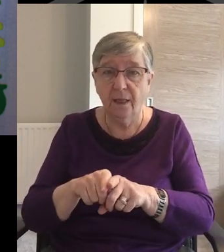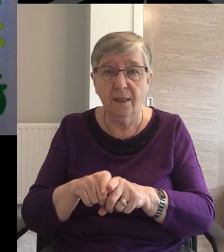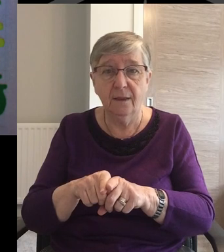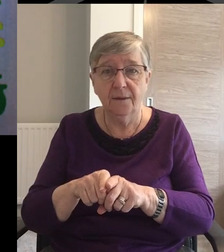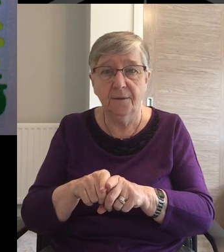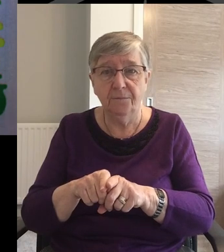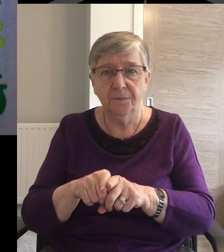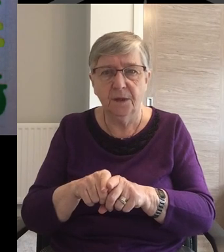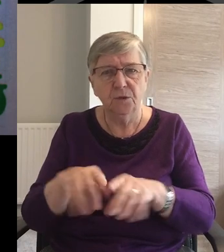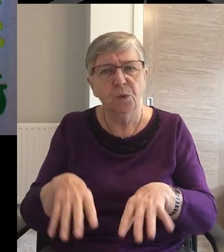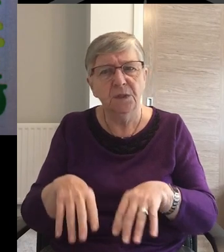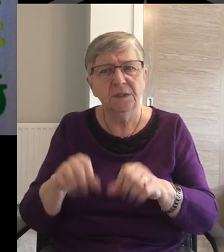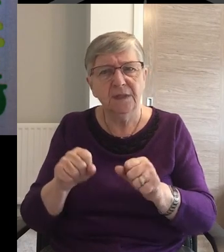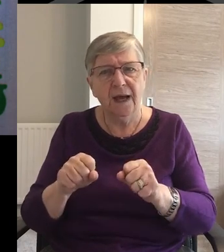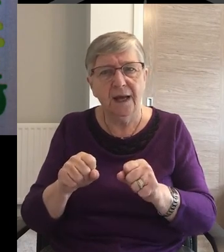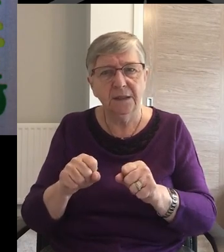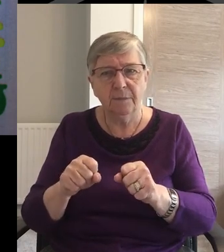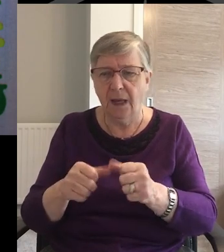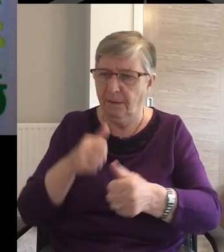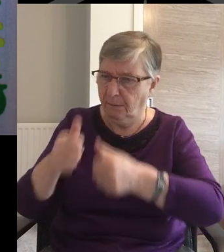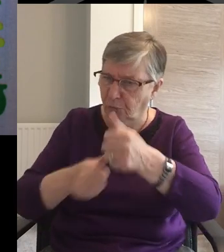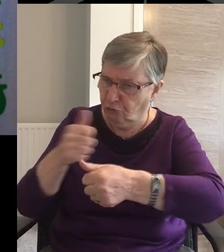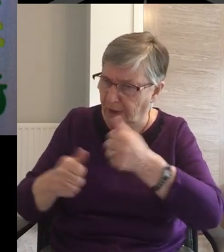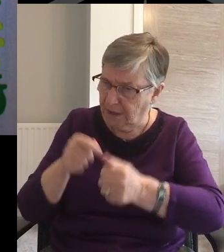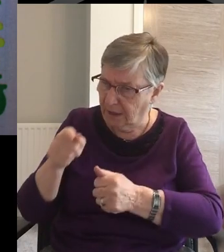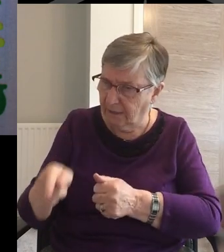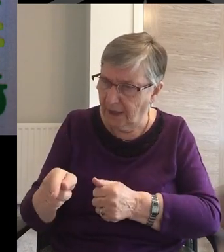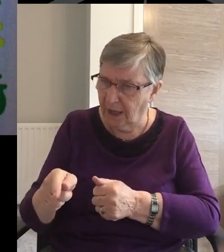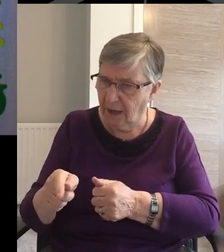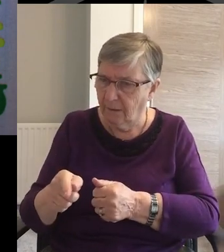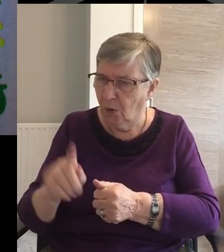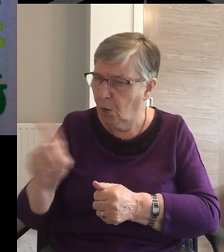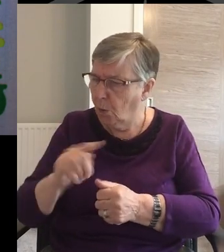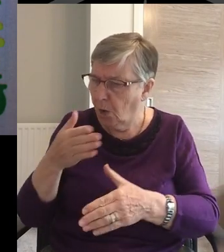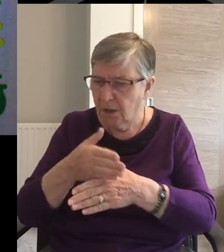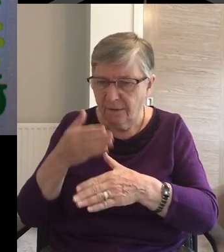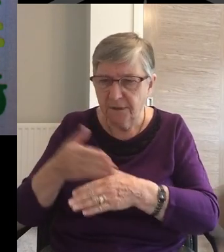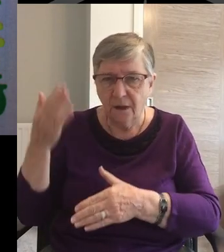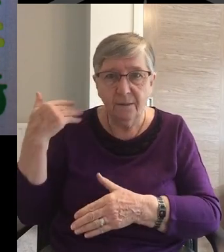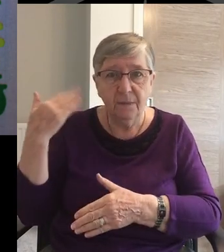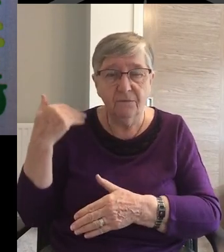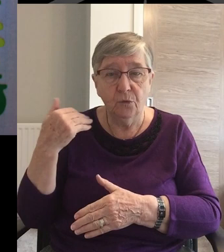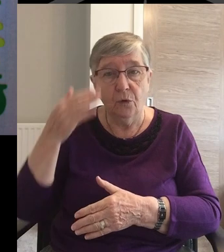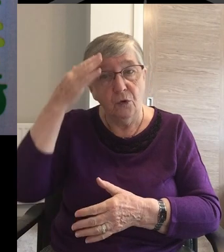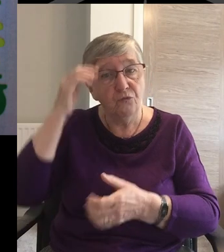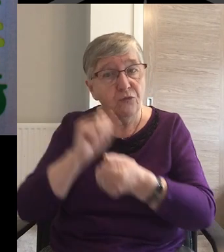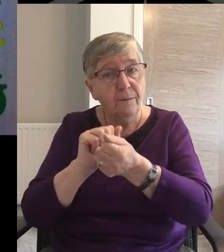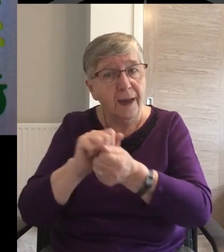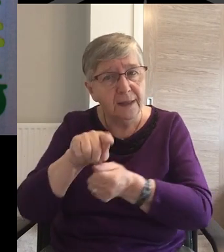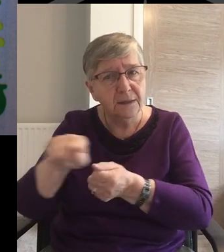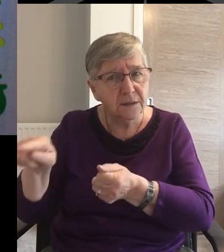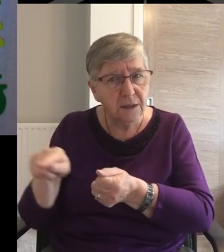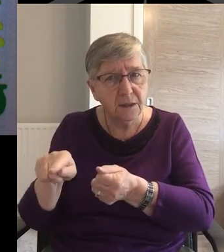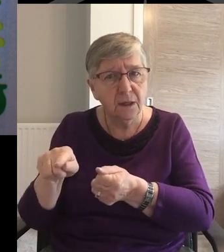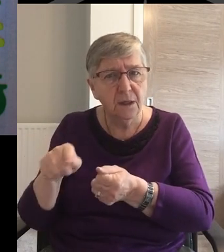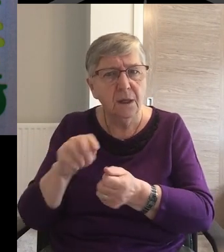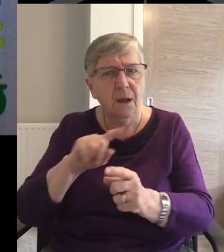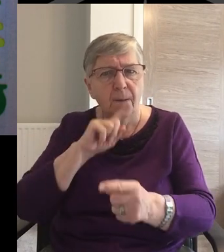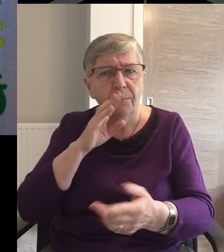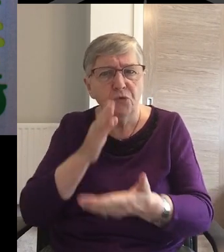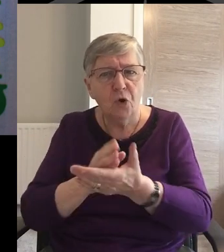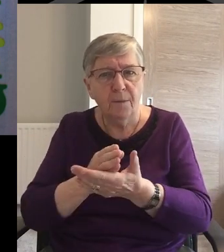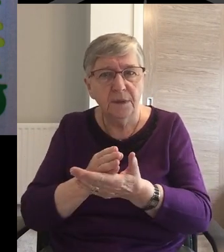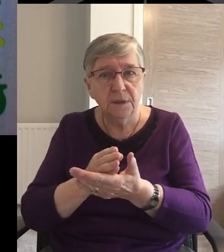So he starts by complimenting them On where they've reached Reminds them of their promises Then compares them to the other